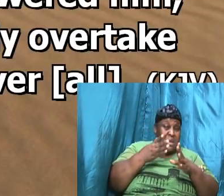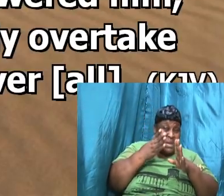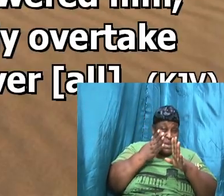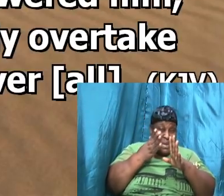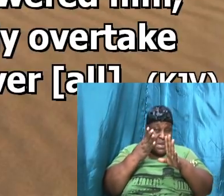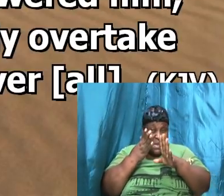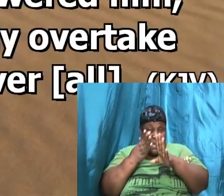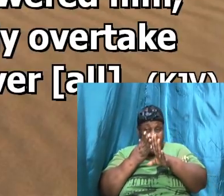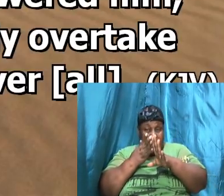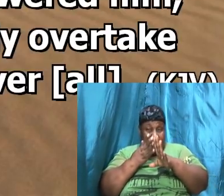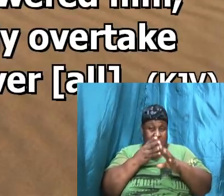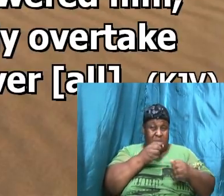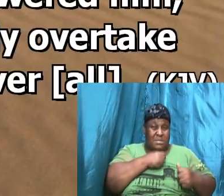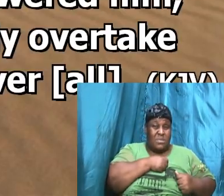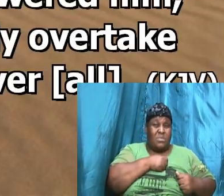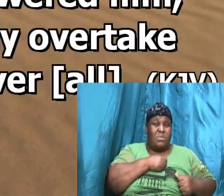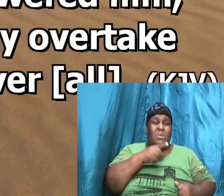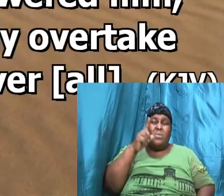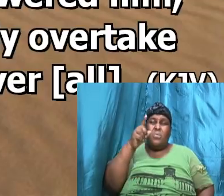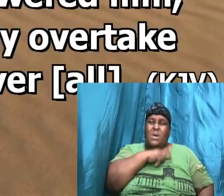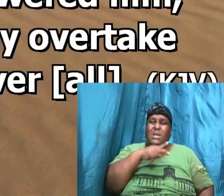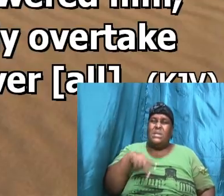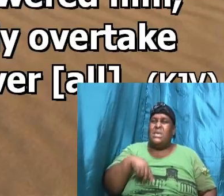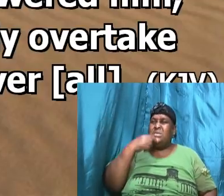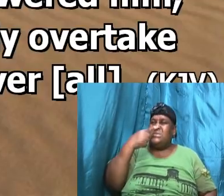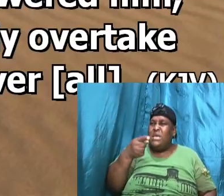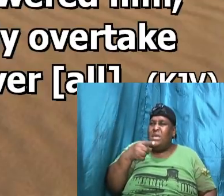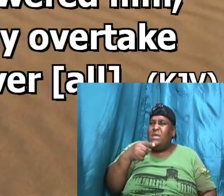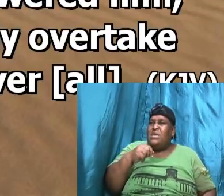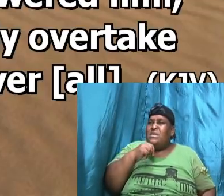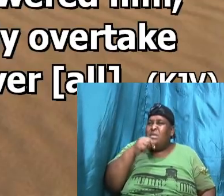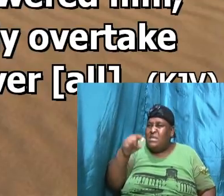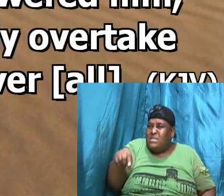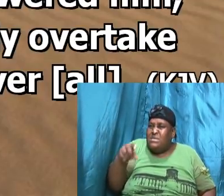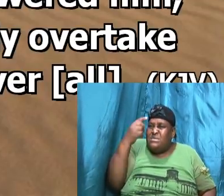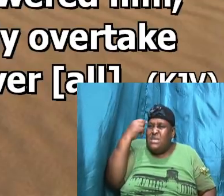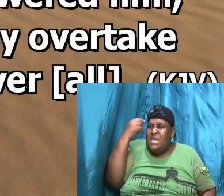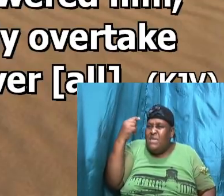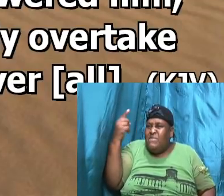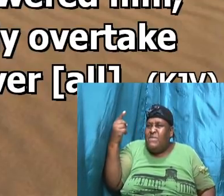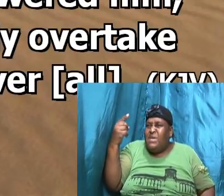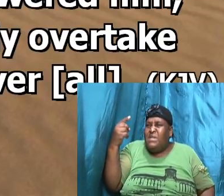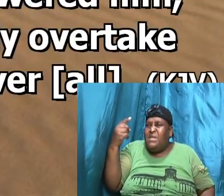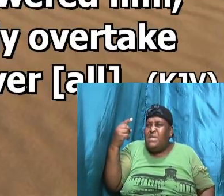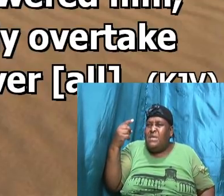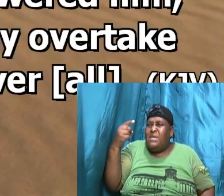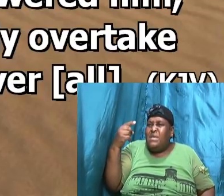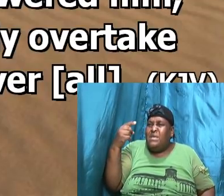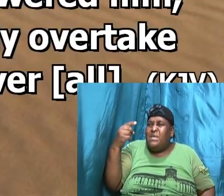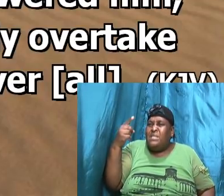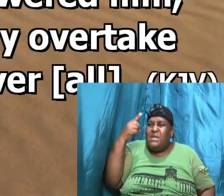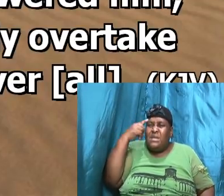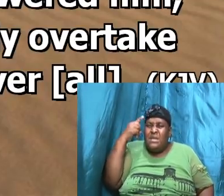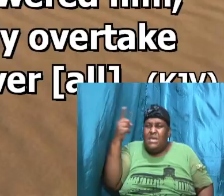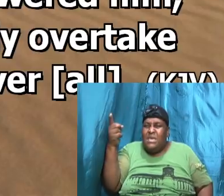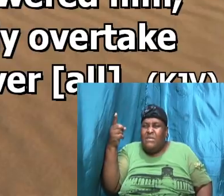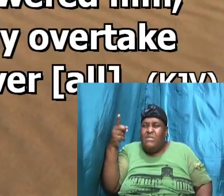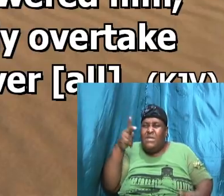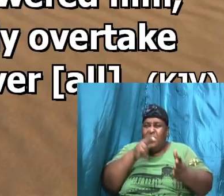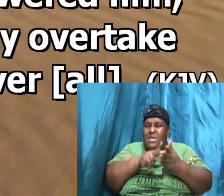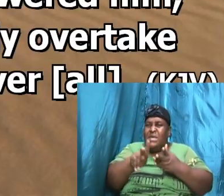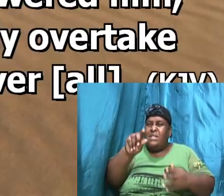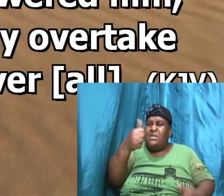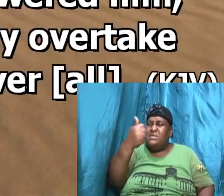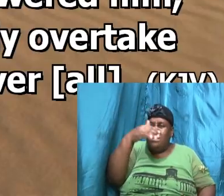is not this that David that it was said of Isle his 10,000